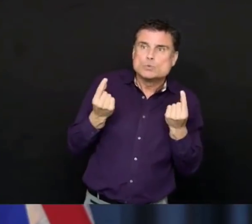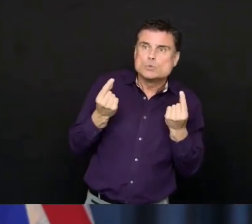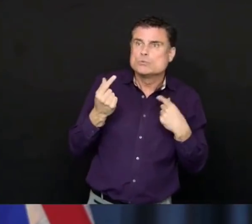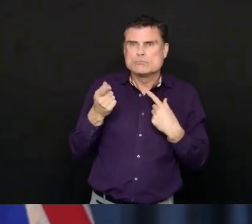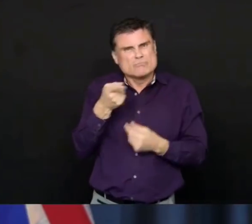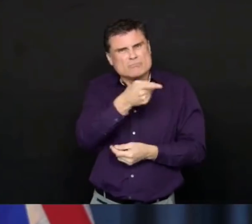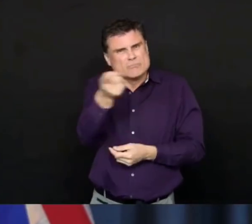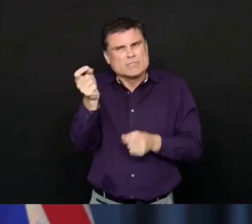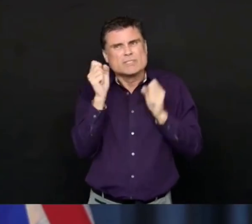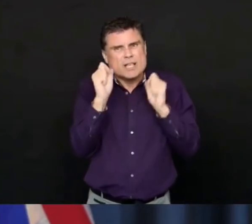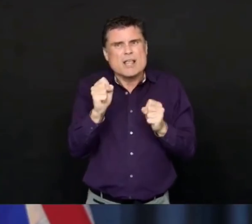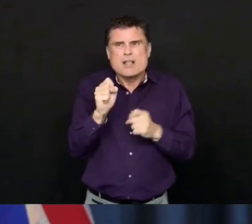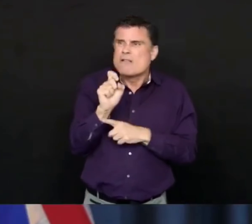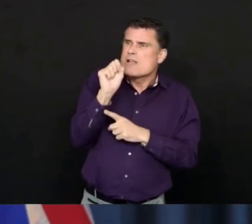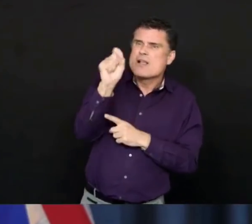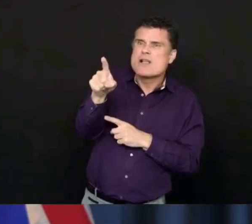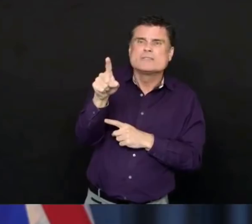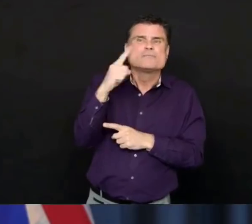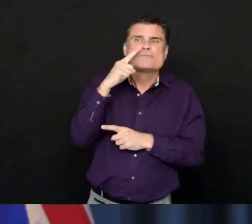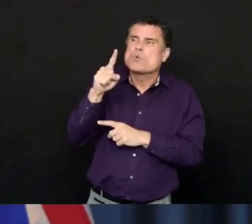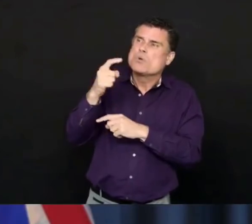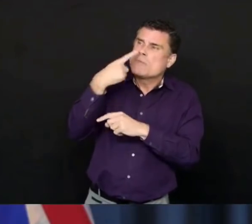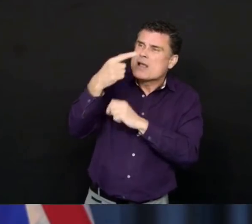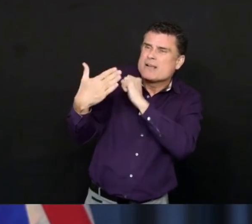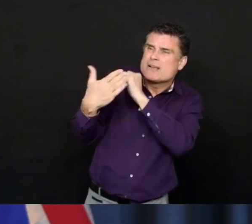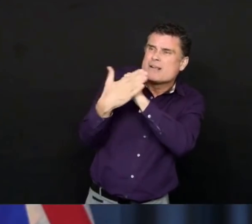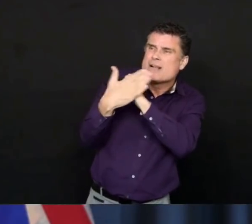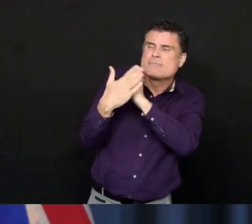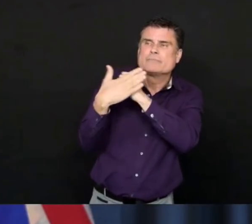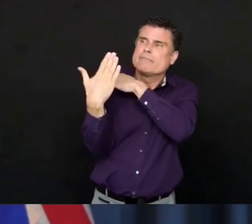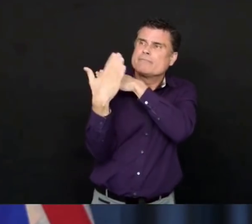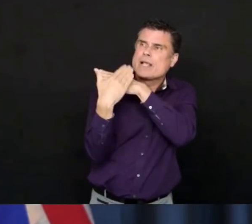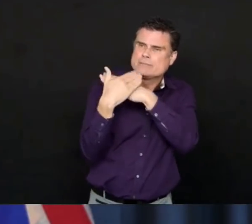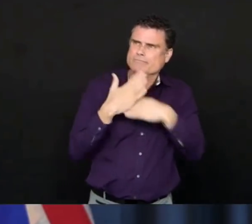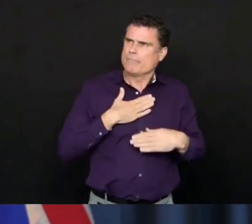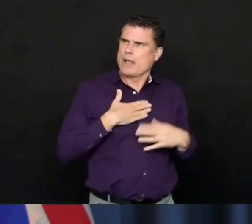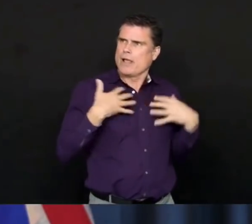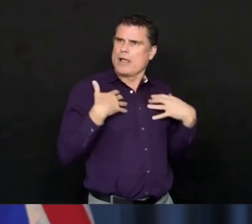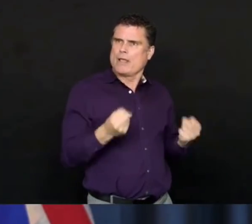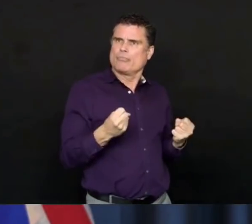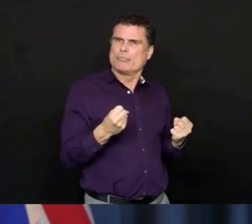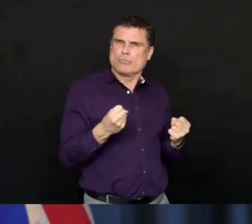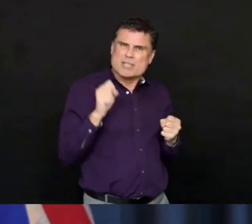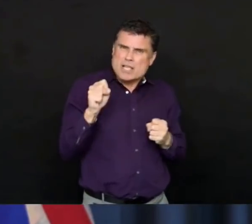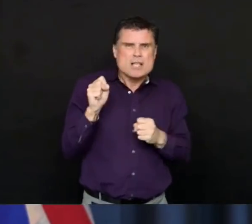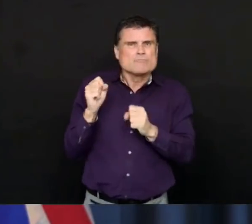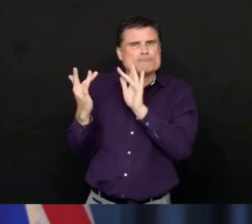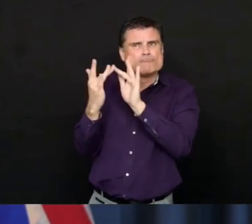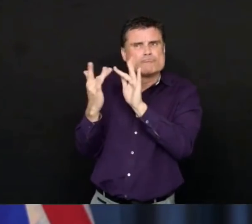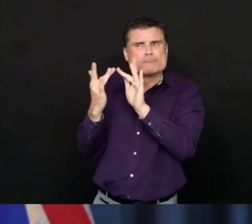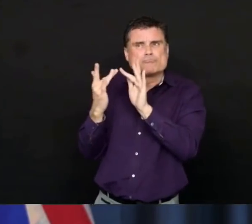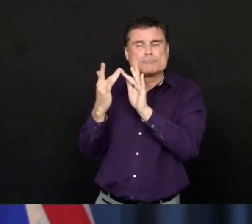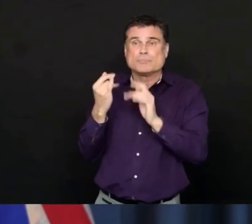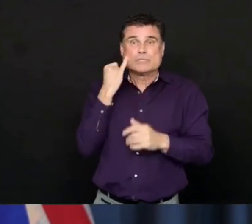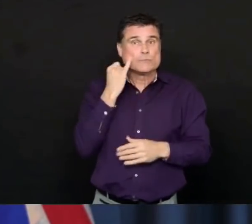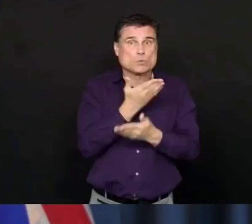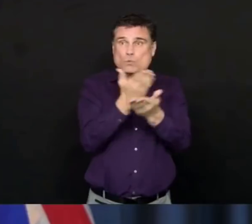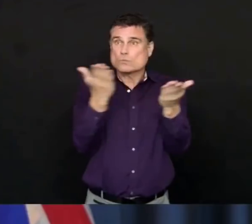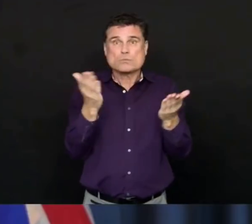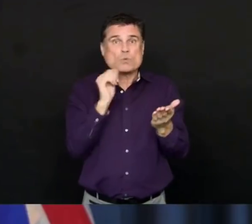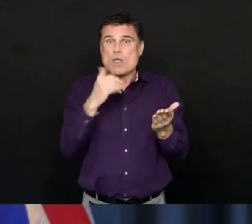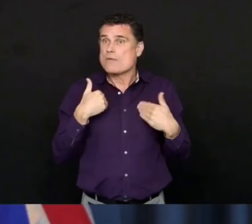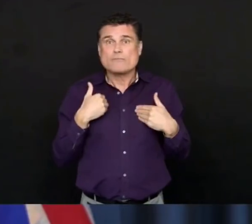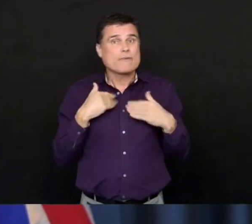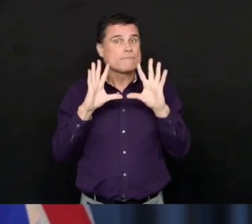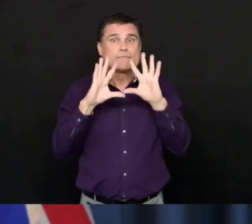safely, you can do it online in many cases, and there are many resources and options for care available for people online now through